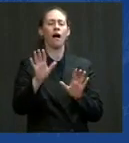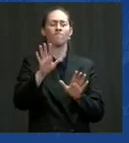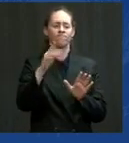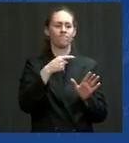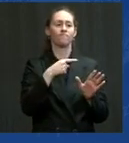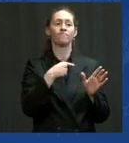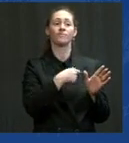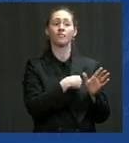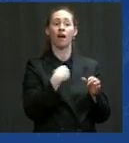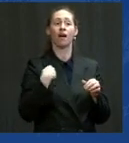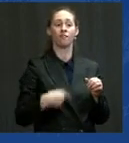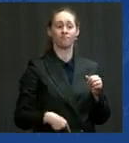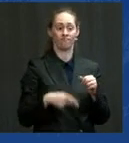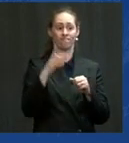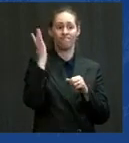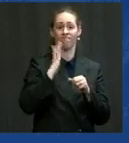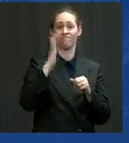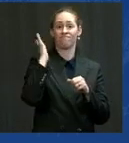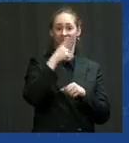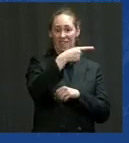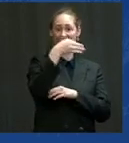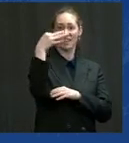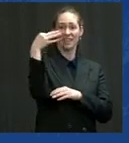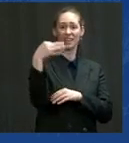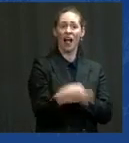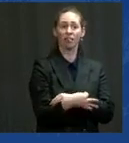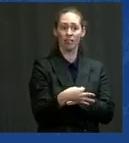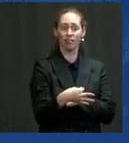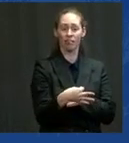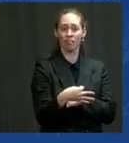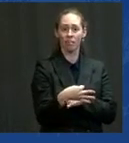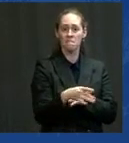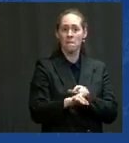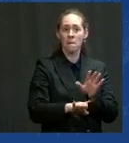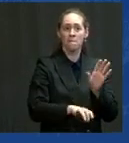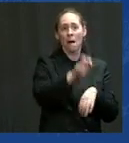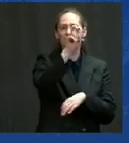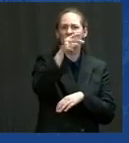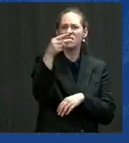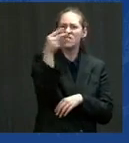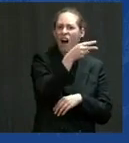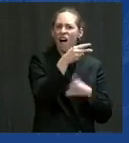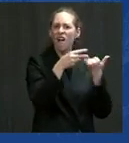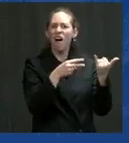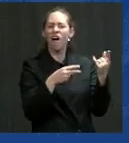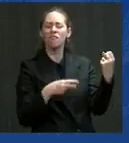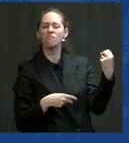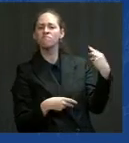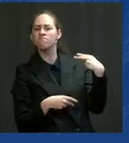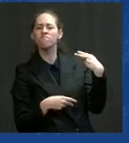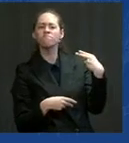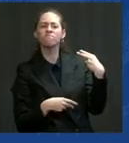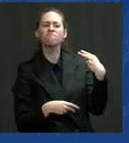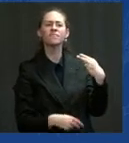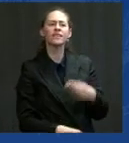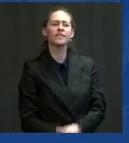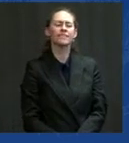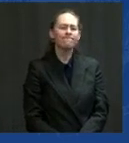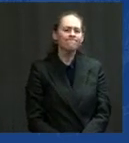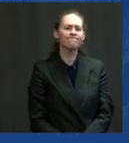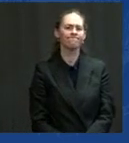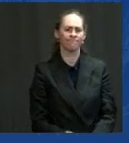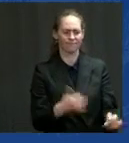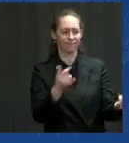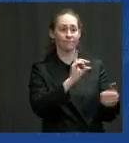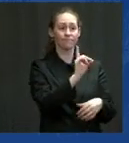number nine in the world. Now they're number two in the world. Folks, Democrats and Republicans agree we can't afford